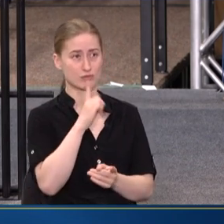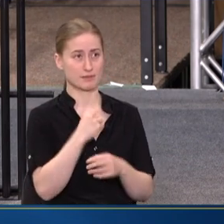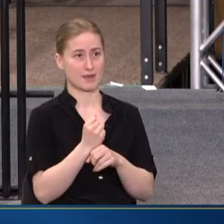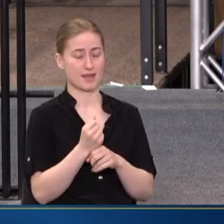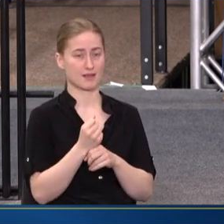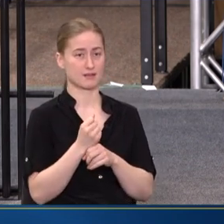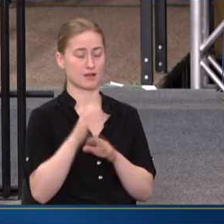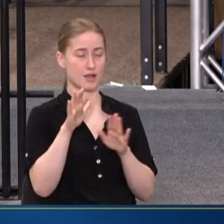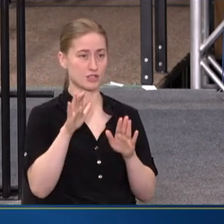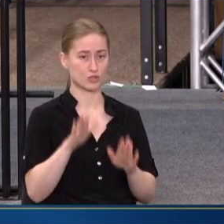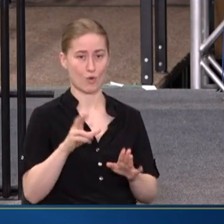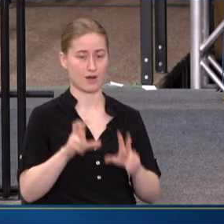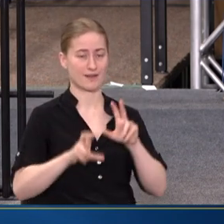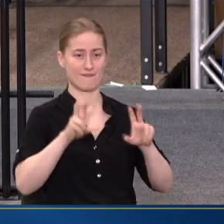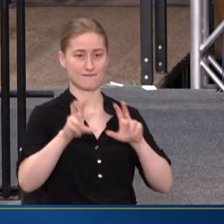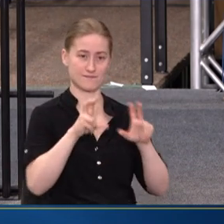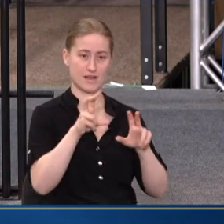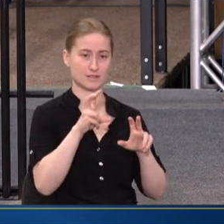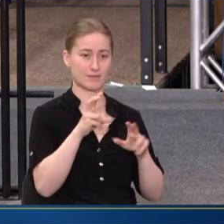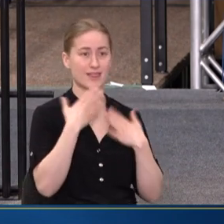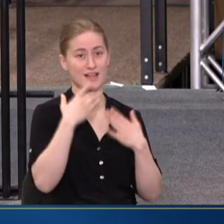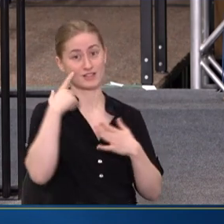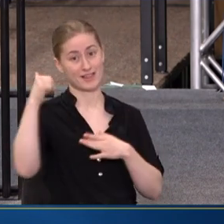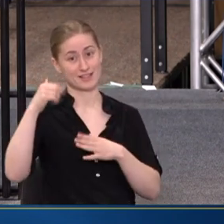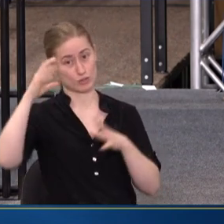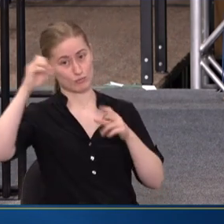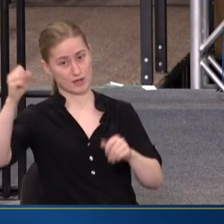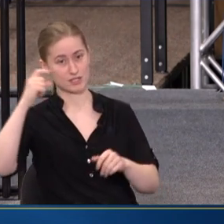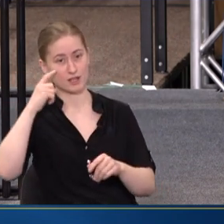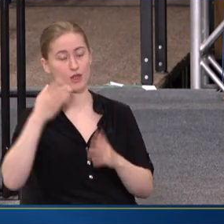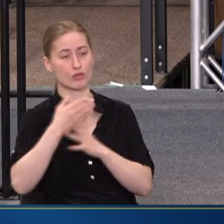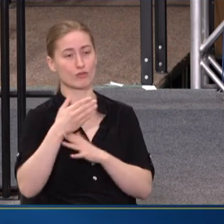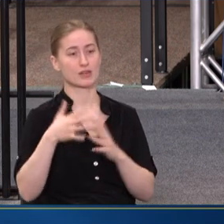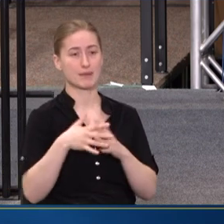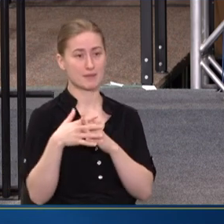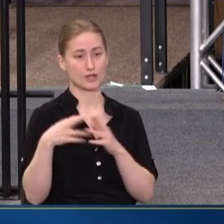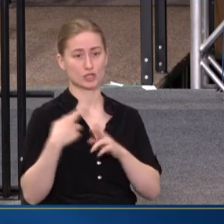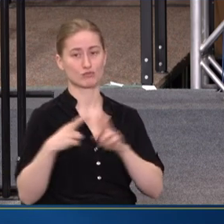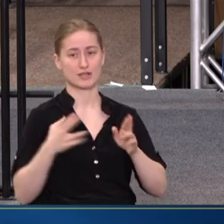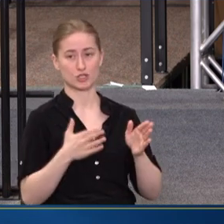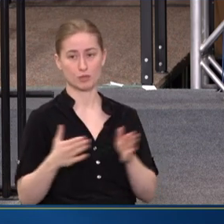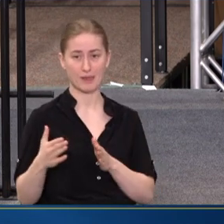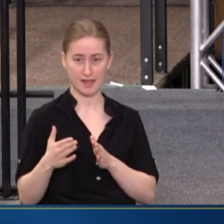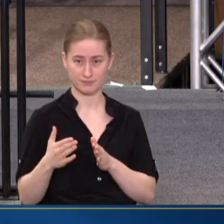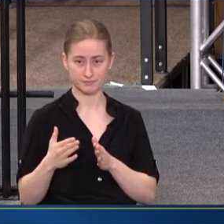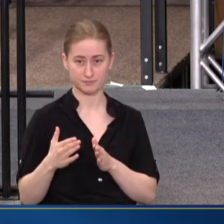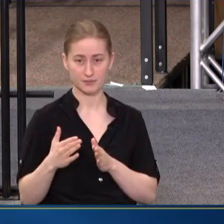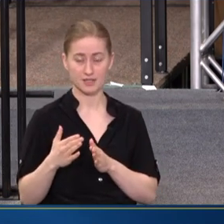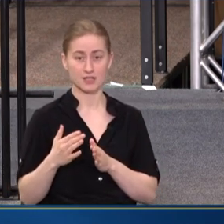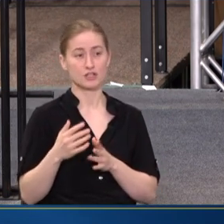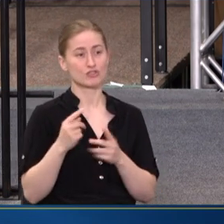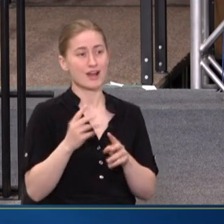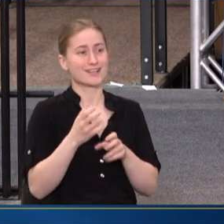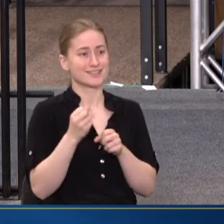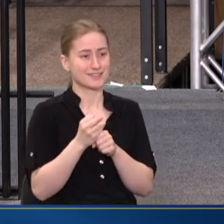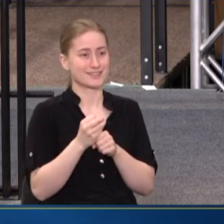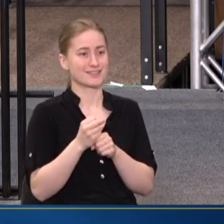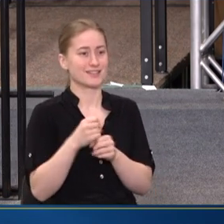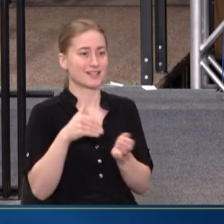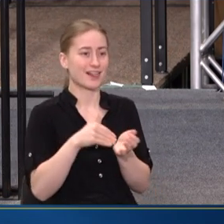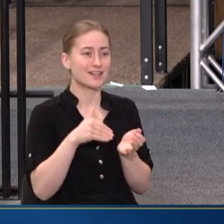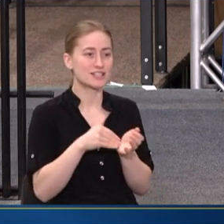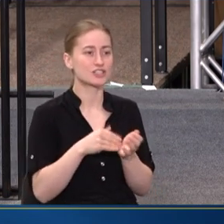HISTORIC INVESTMENTS THANKS TO THIS PRESIDENT THROUGH THE AMERICAN RESCUE PLAN IN GETTING CLINICIANS,